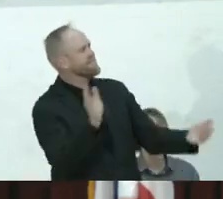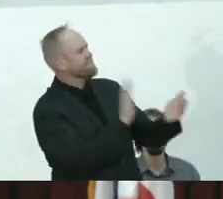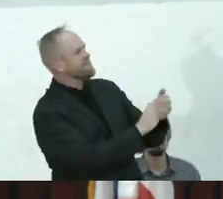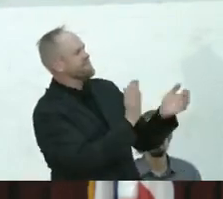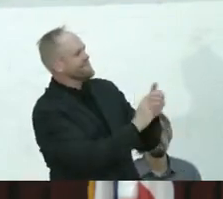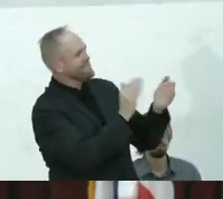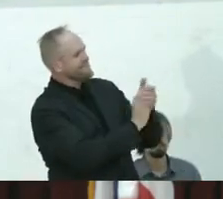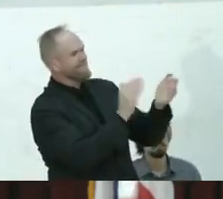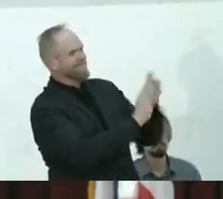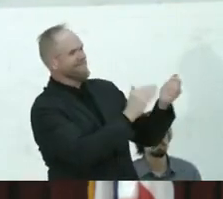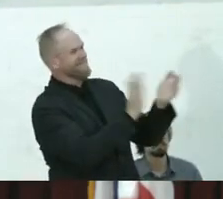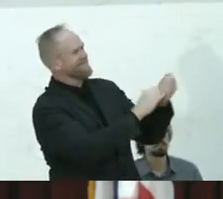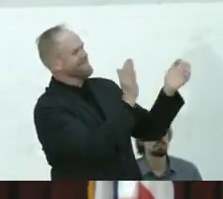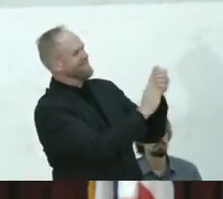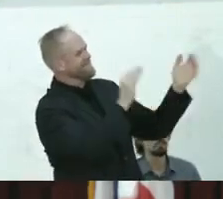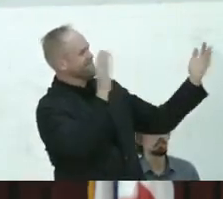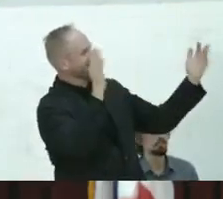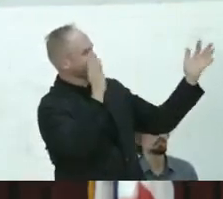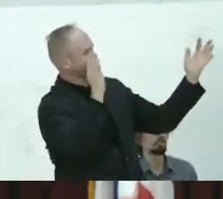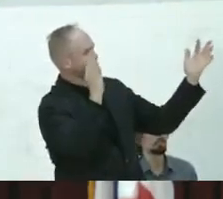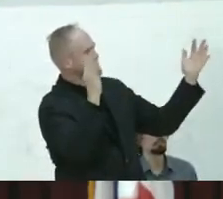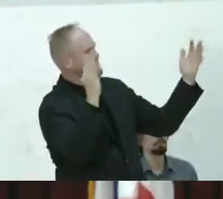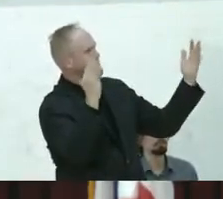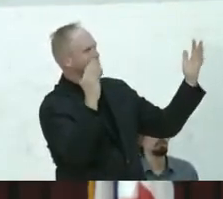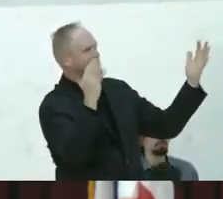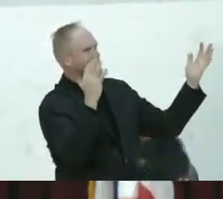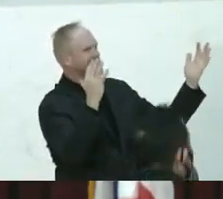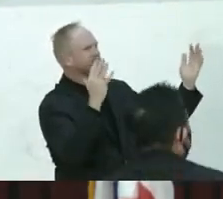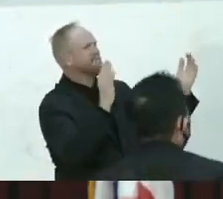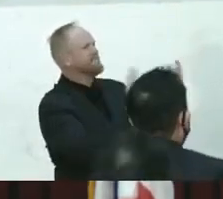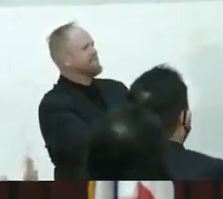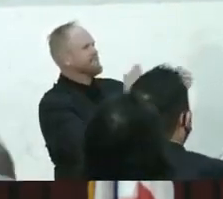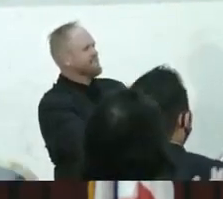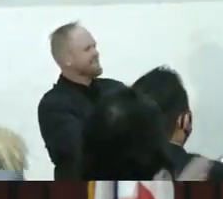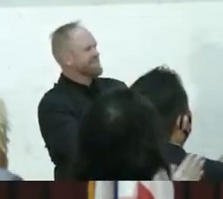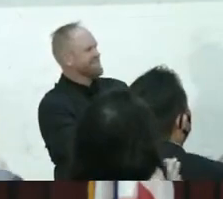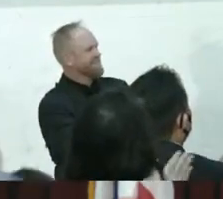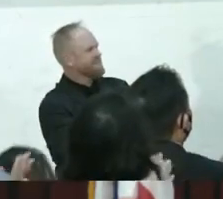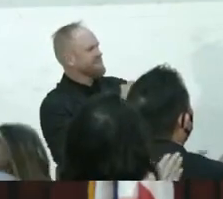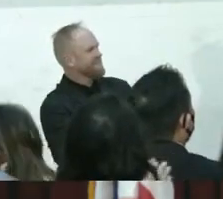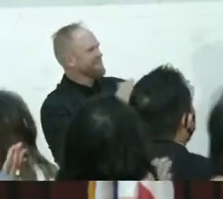you gotta sing JoJo thank you